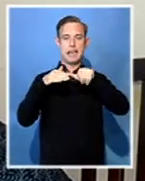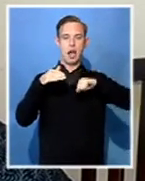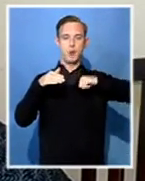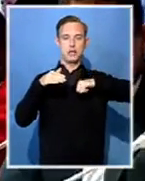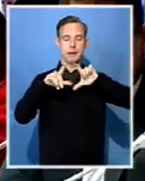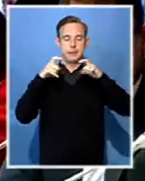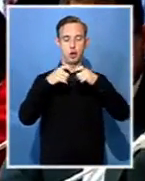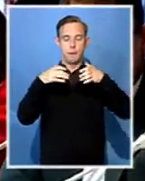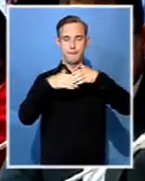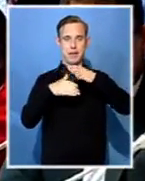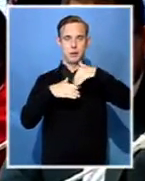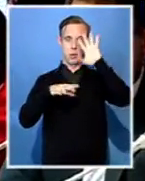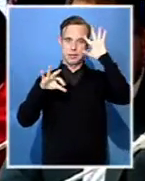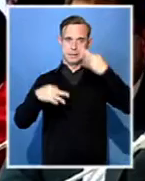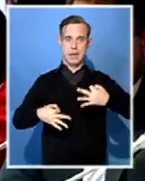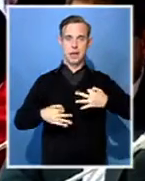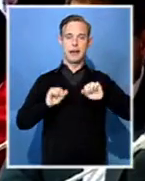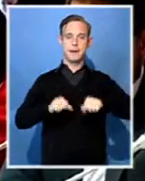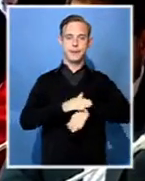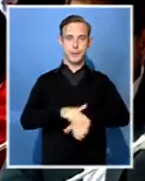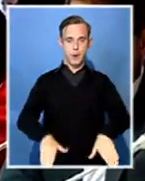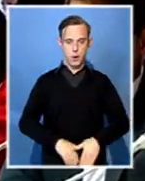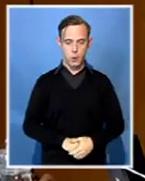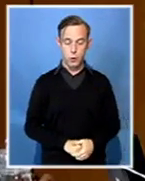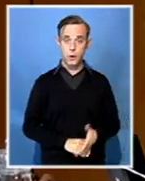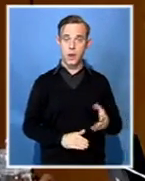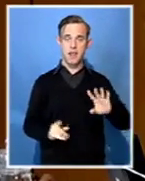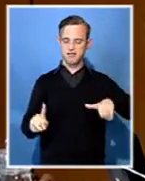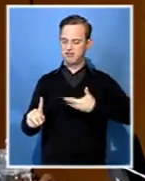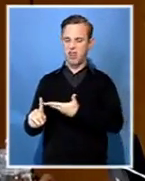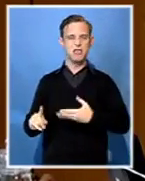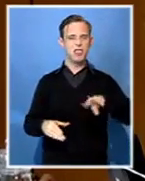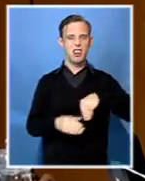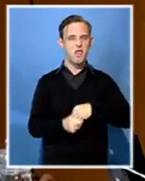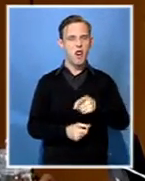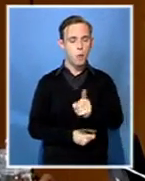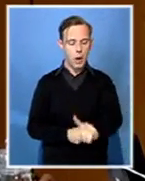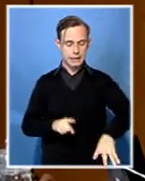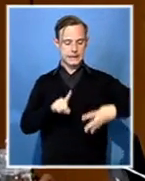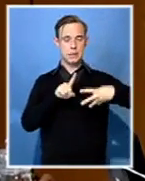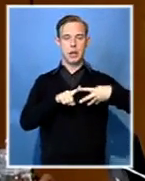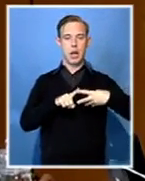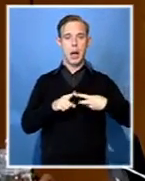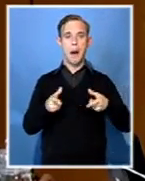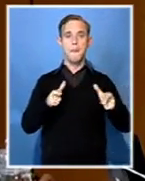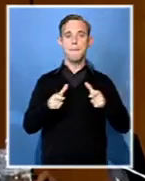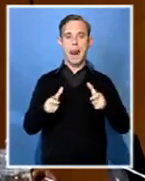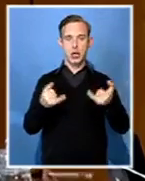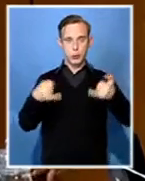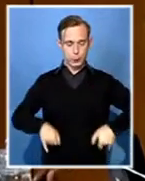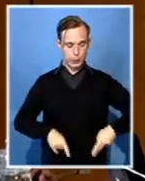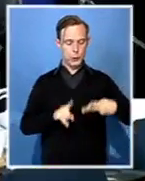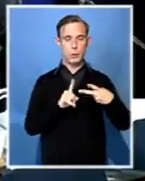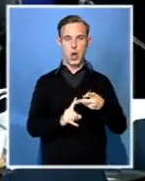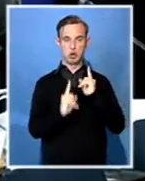municipal caucus. The allegations against DeLille include mismanagement, ruling with an iron fist, and causing